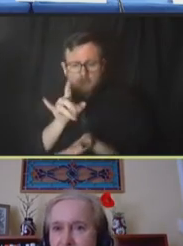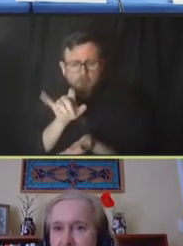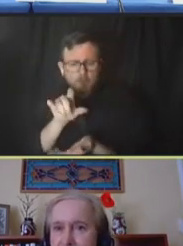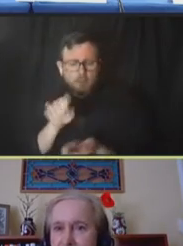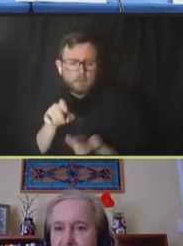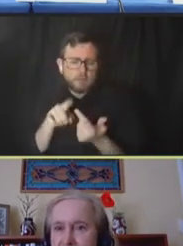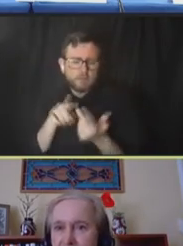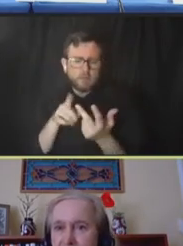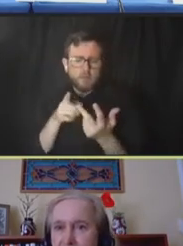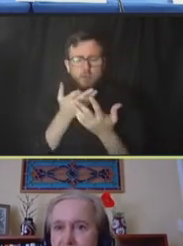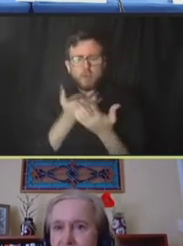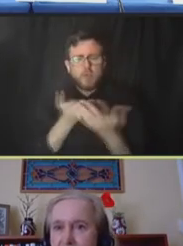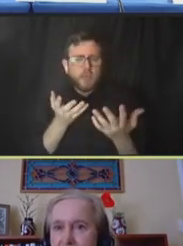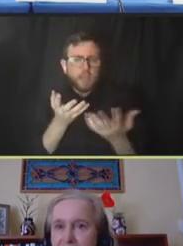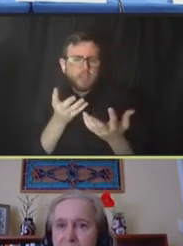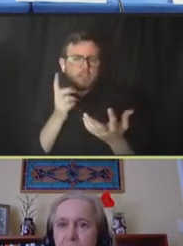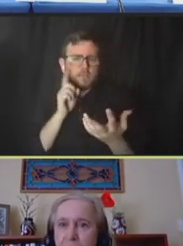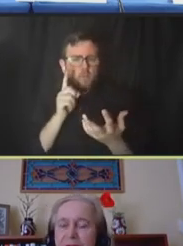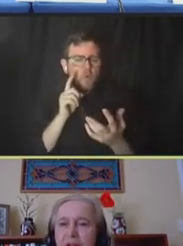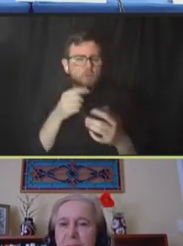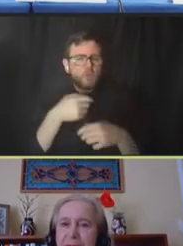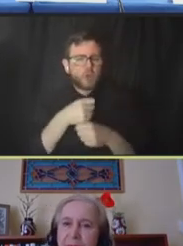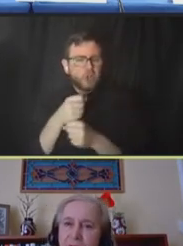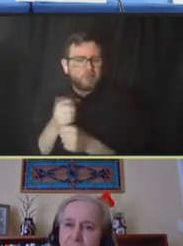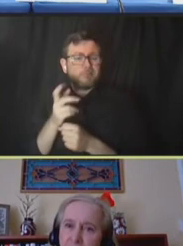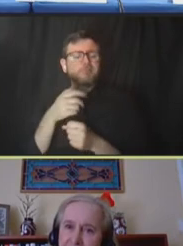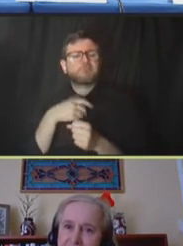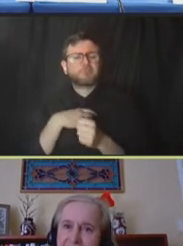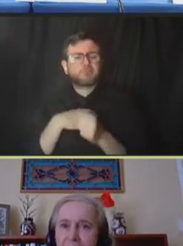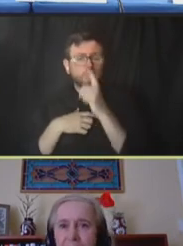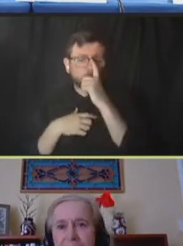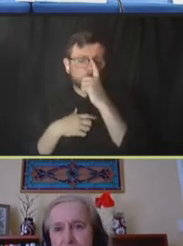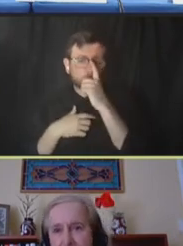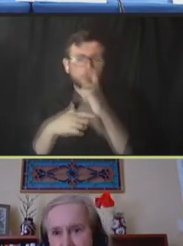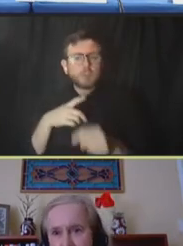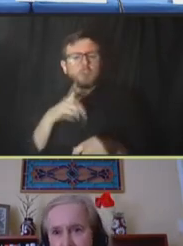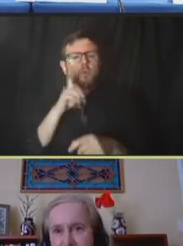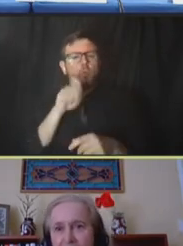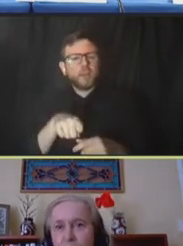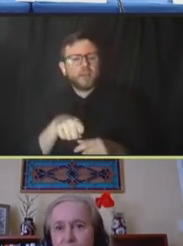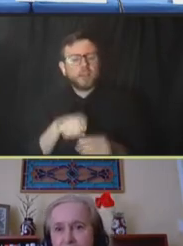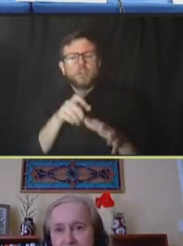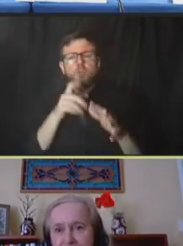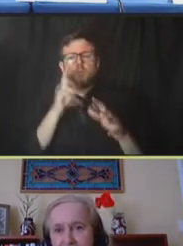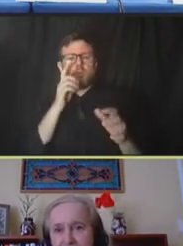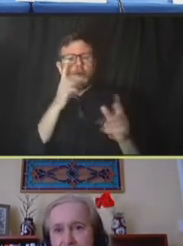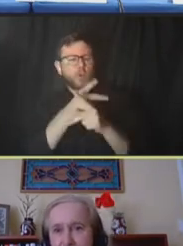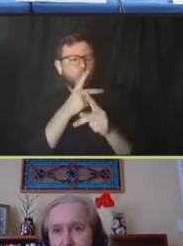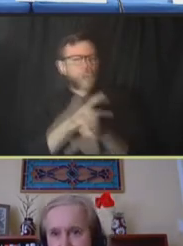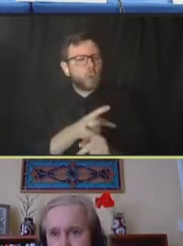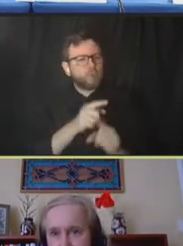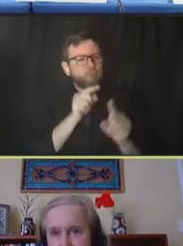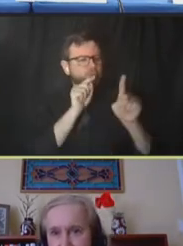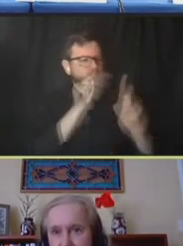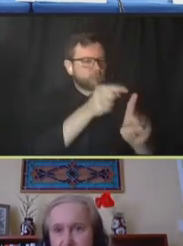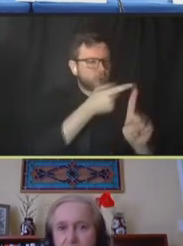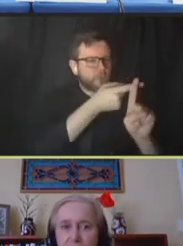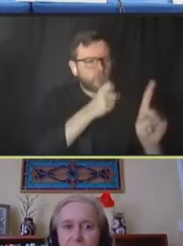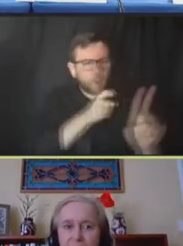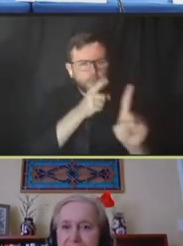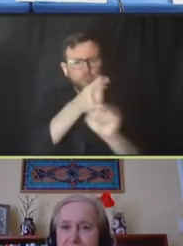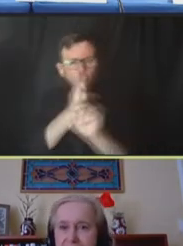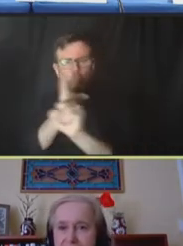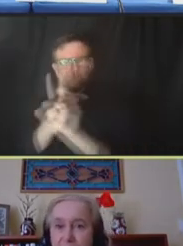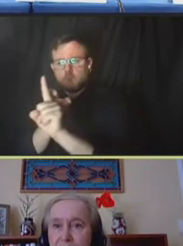production process and so forth. So, we need to be able to trace out and map where these different supplies, you know,